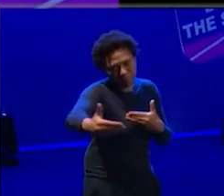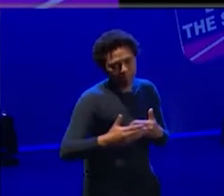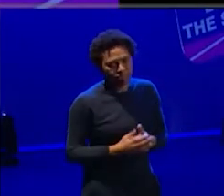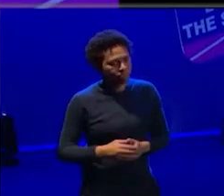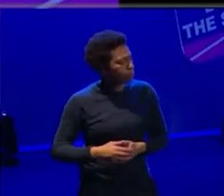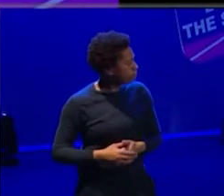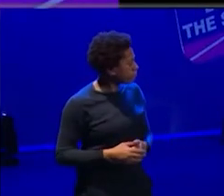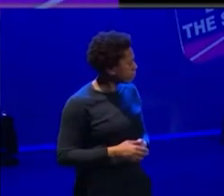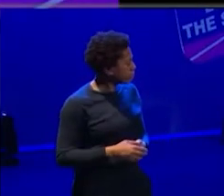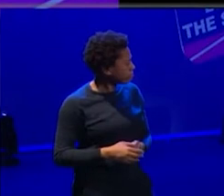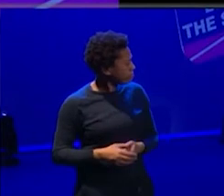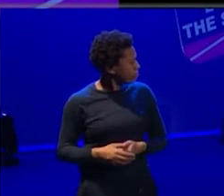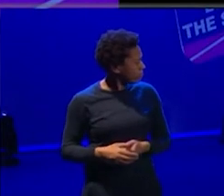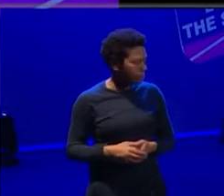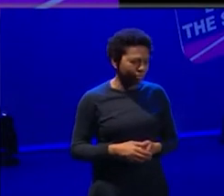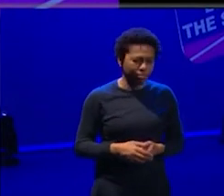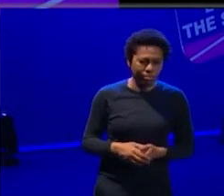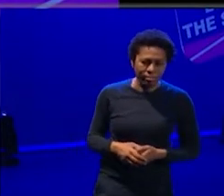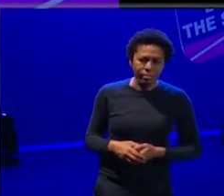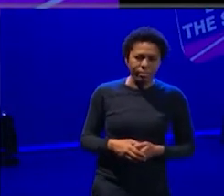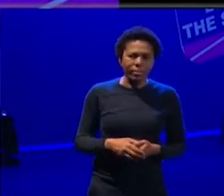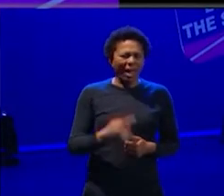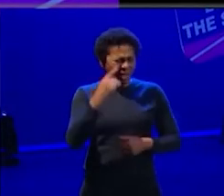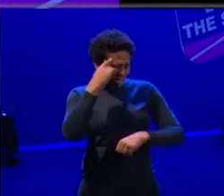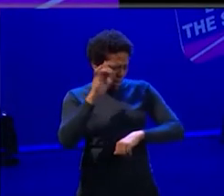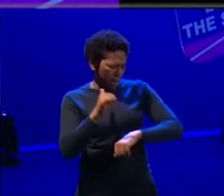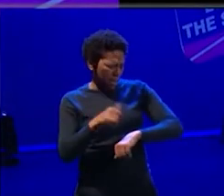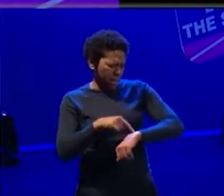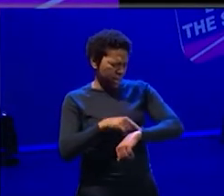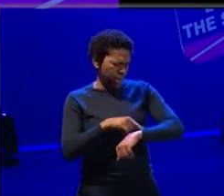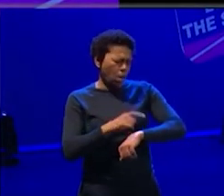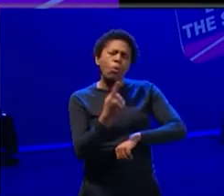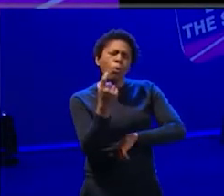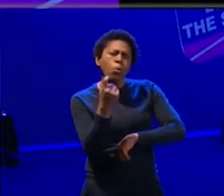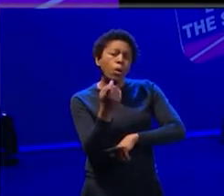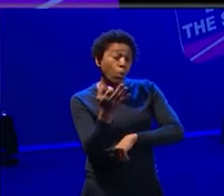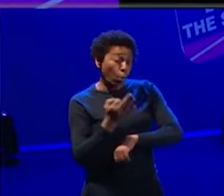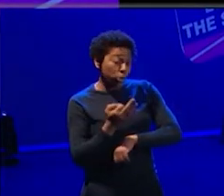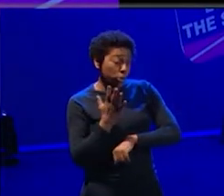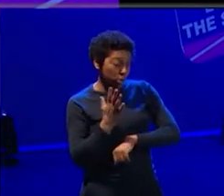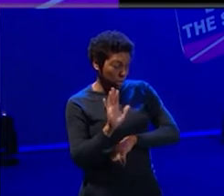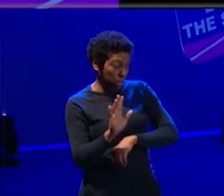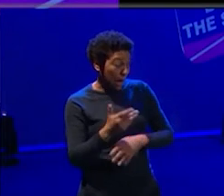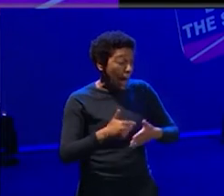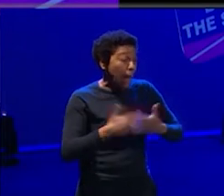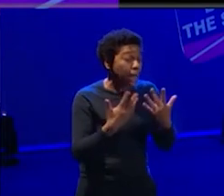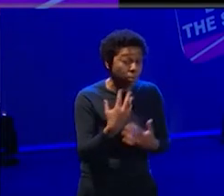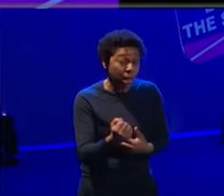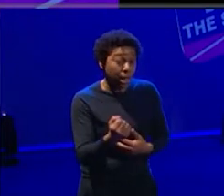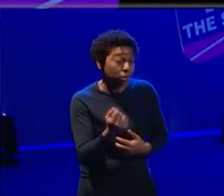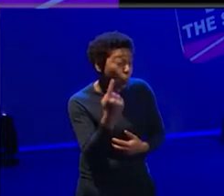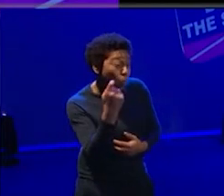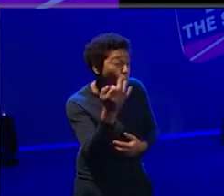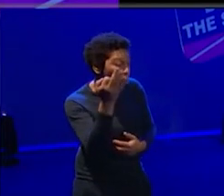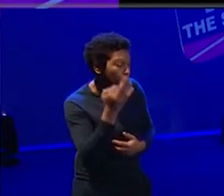Incredible. Um, okay. I think we have time for one more question very, very quickly. Does anybody have any